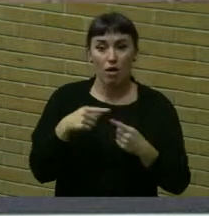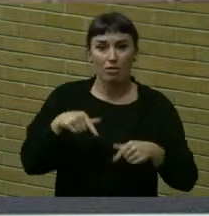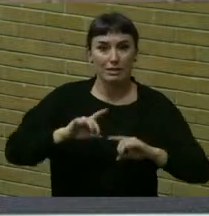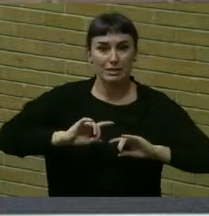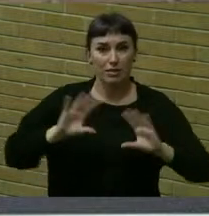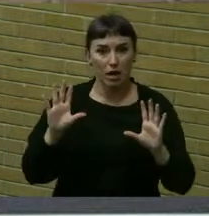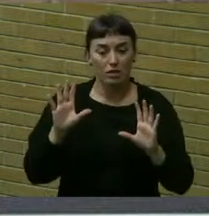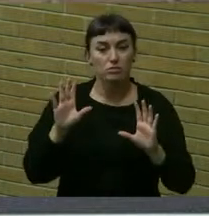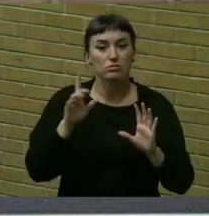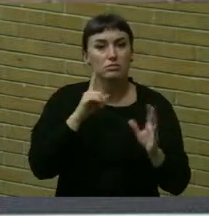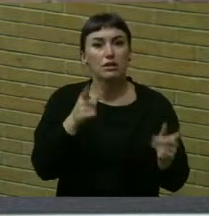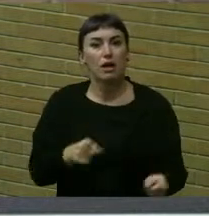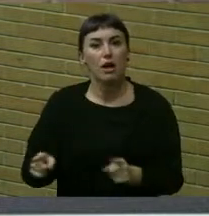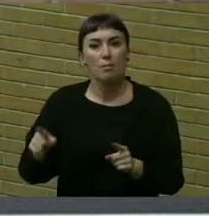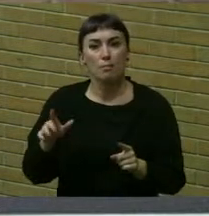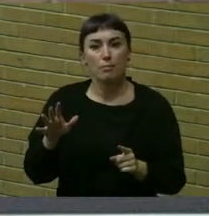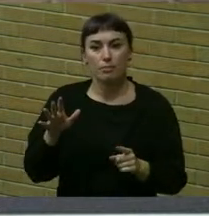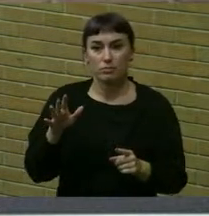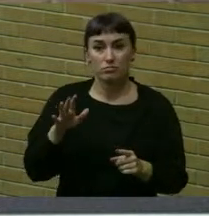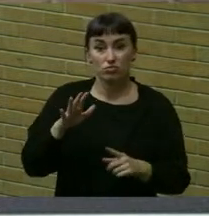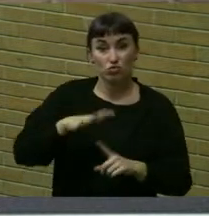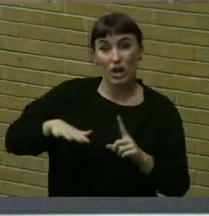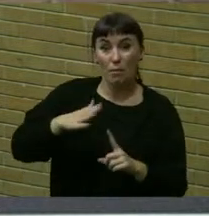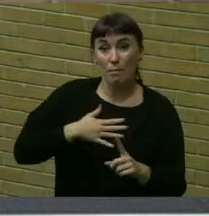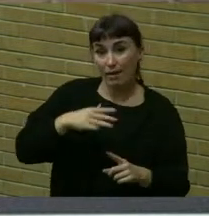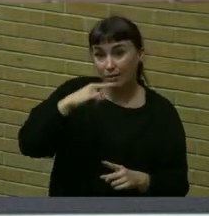violence is happening around my kid.